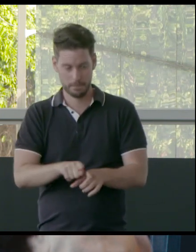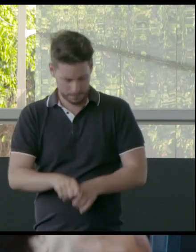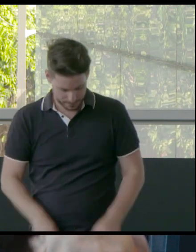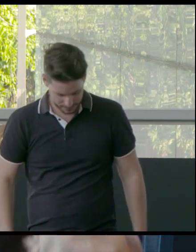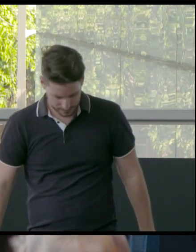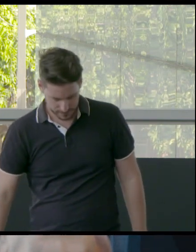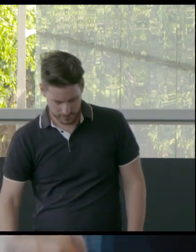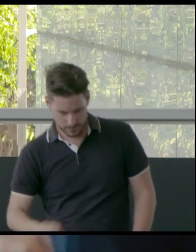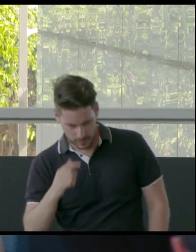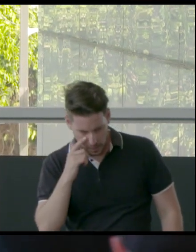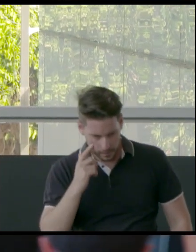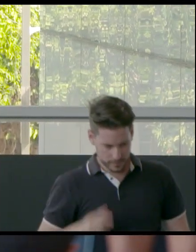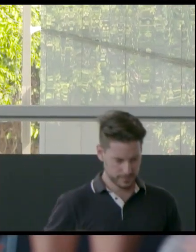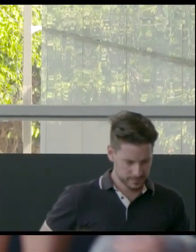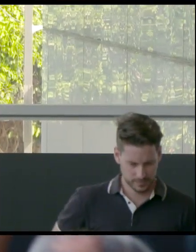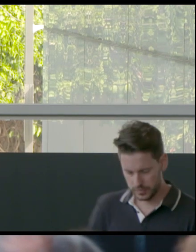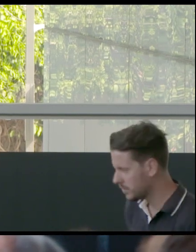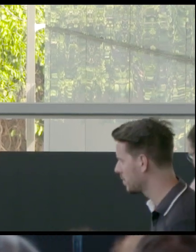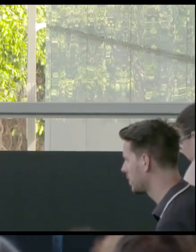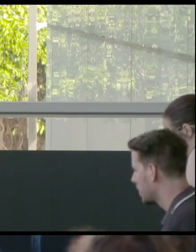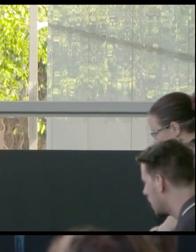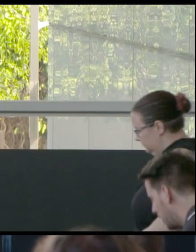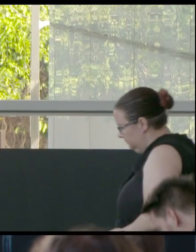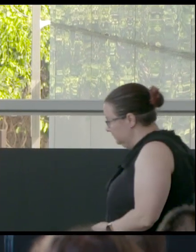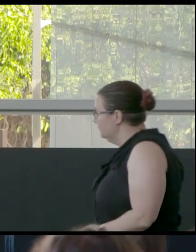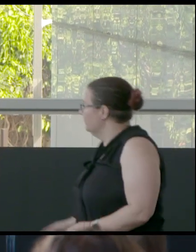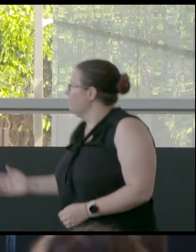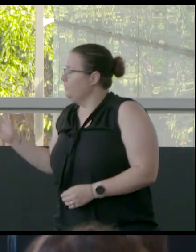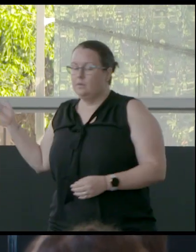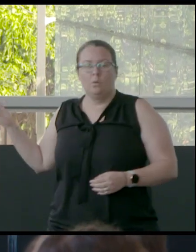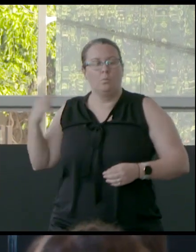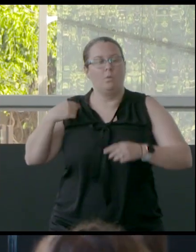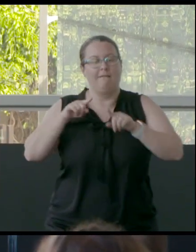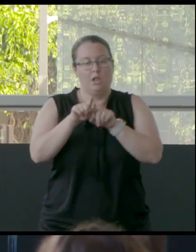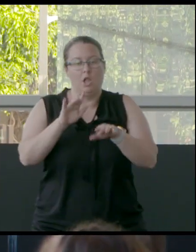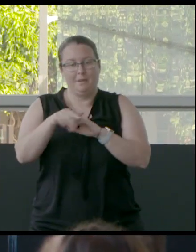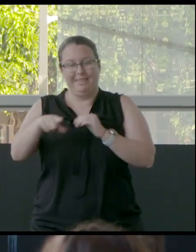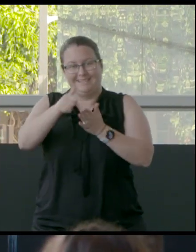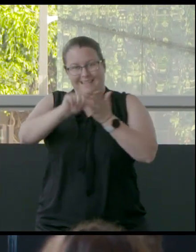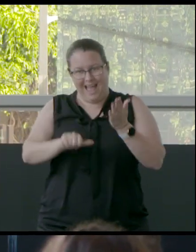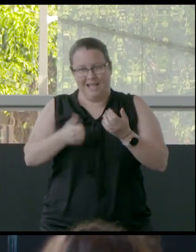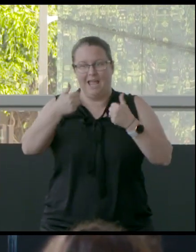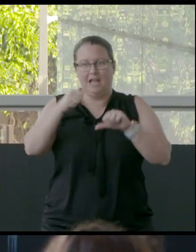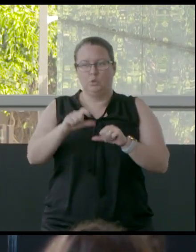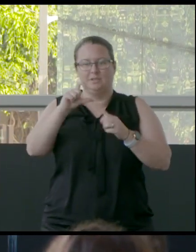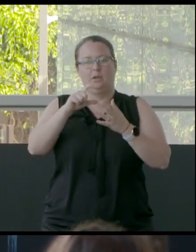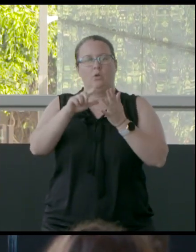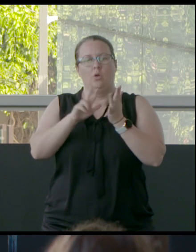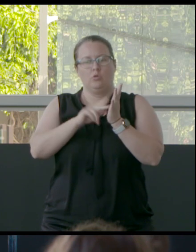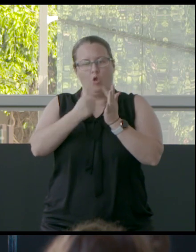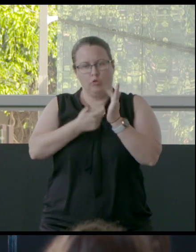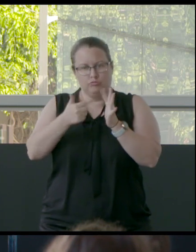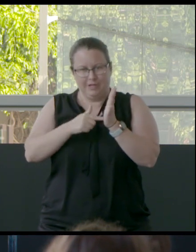of the things I've learnt about this artwork and using concrete is that concrete is an extremely